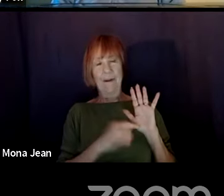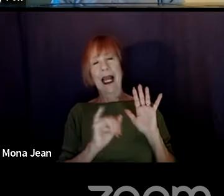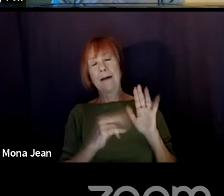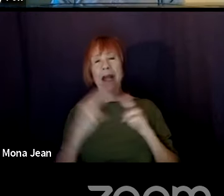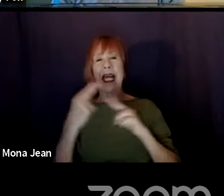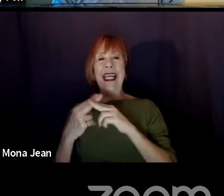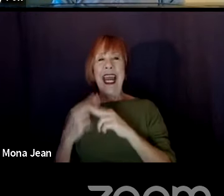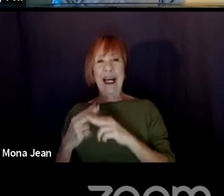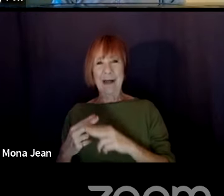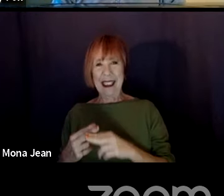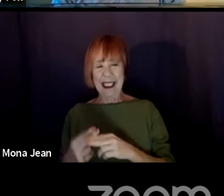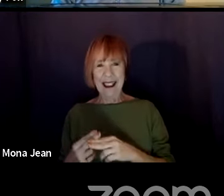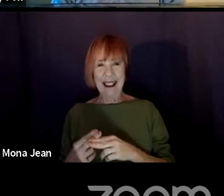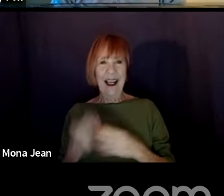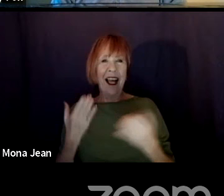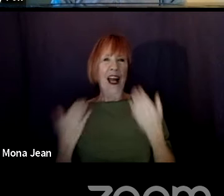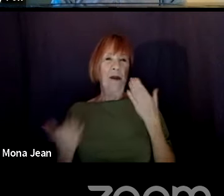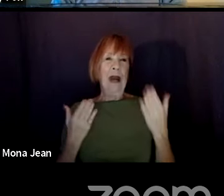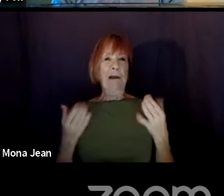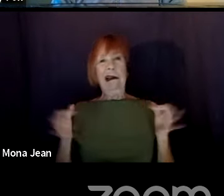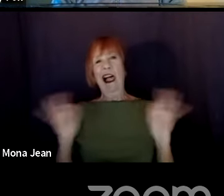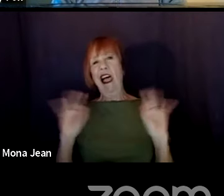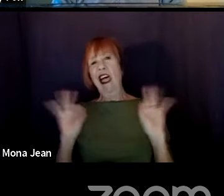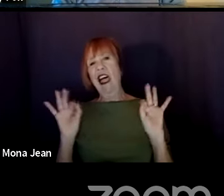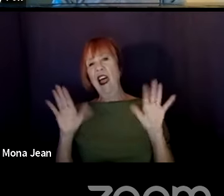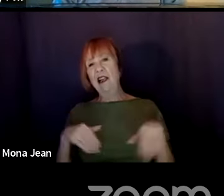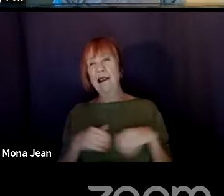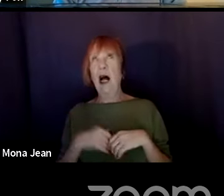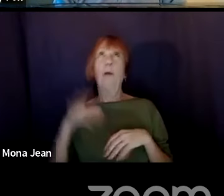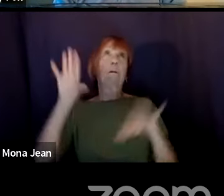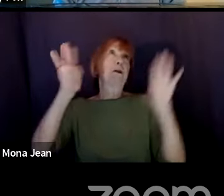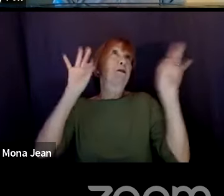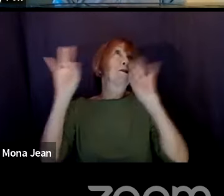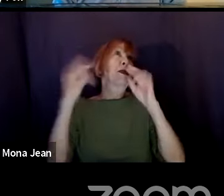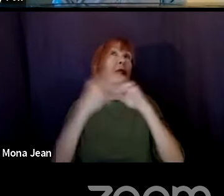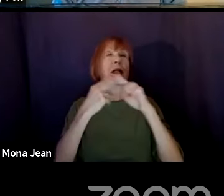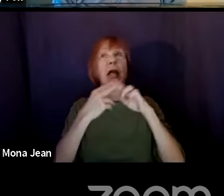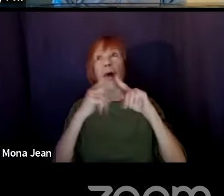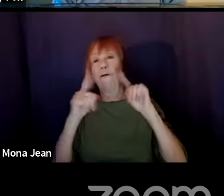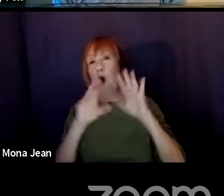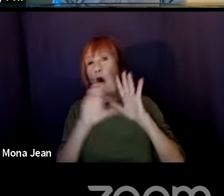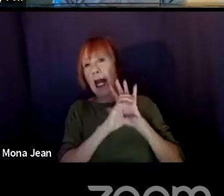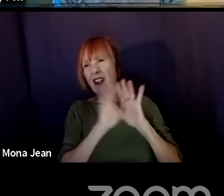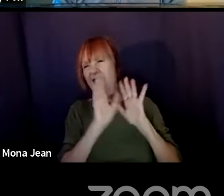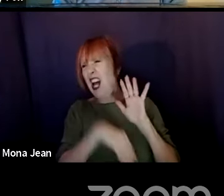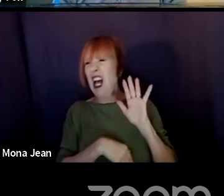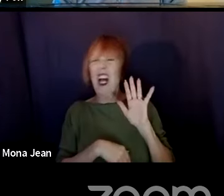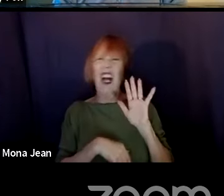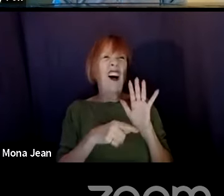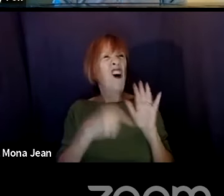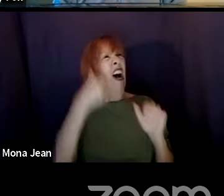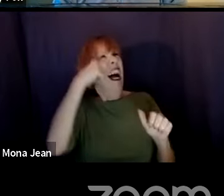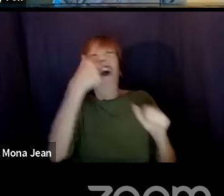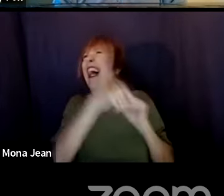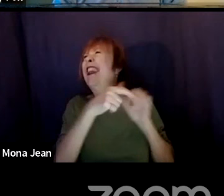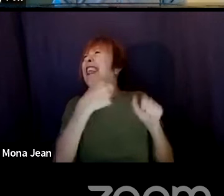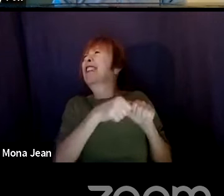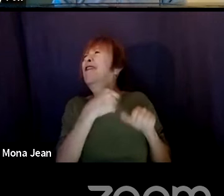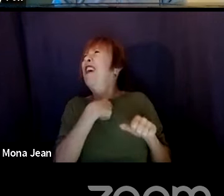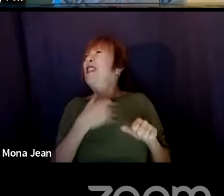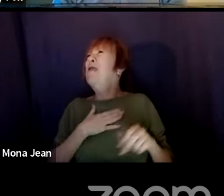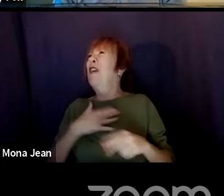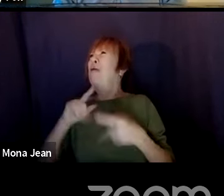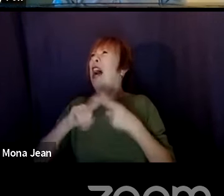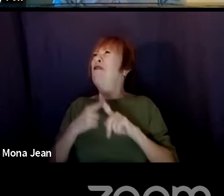character names, which might seem like an innocuous thing. You know, I can pick names of characters that like, oh, you know, this kind of reminds me of my friend Sean,